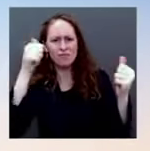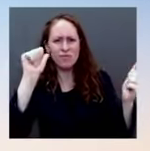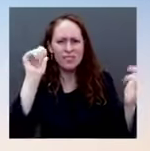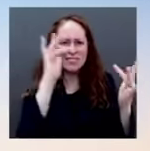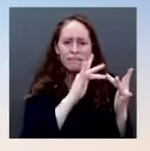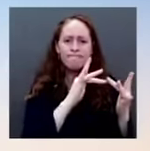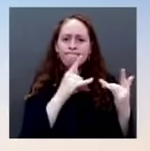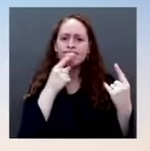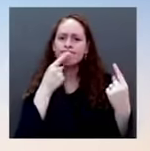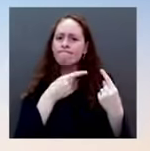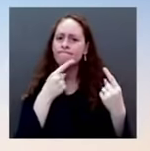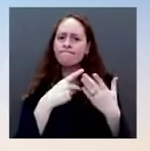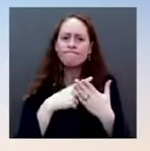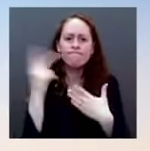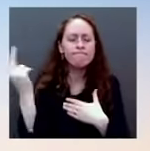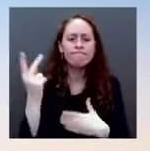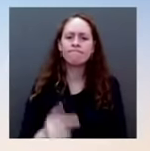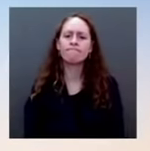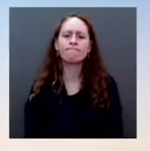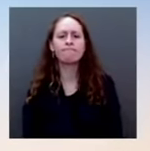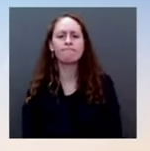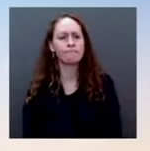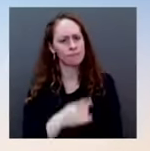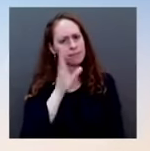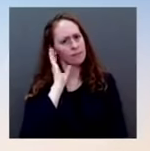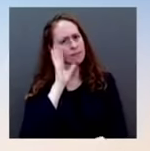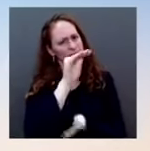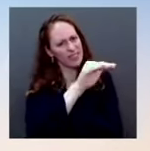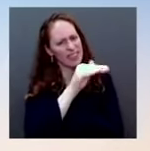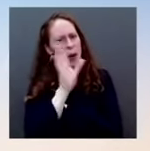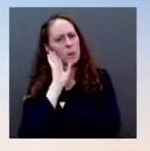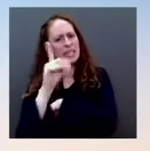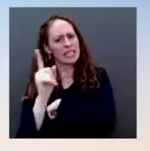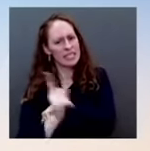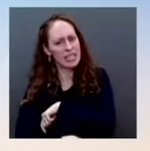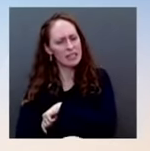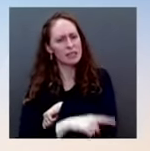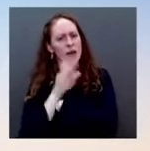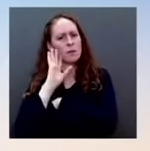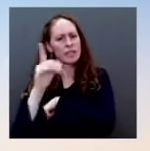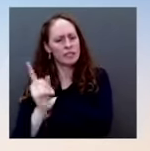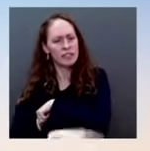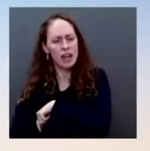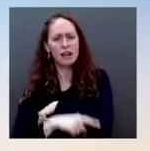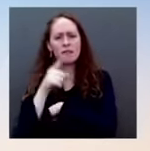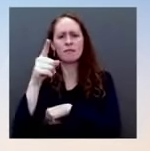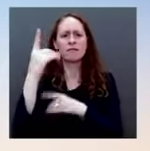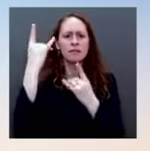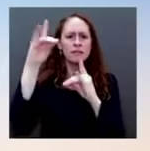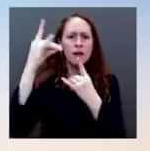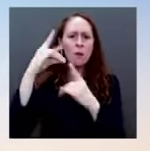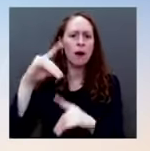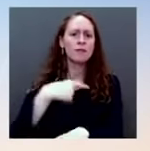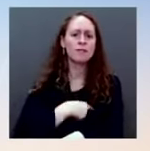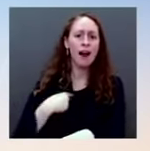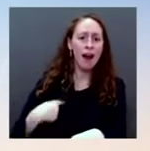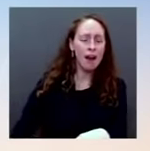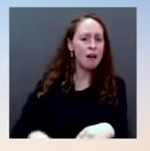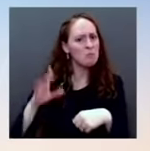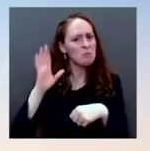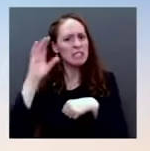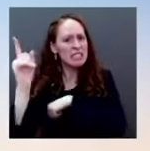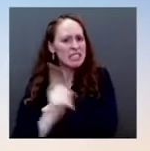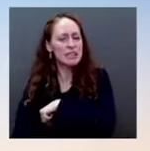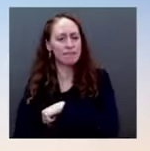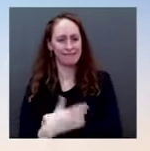of sanctions to try to deter a Russian invasion of Ukraine. Why shouldn't this be perceived as clinging to a failed tactic? And